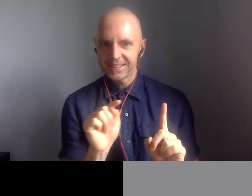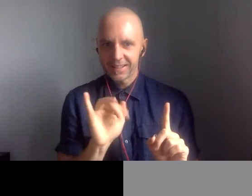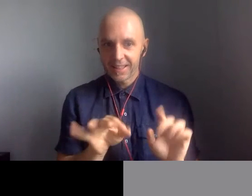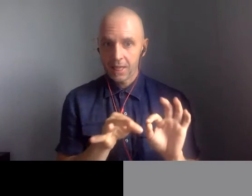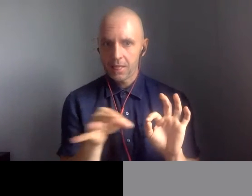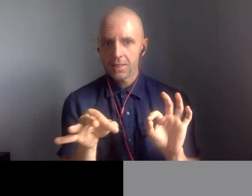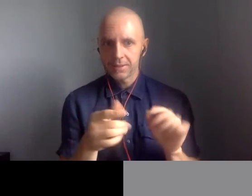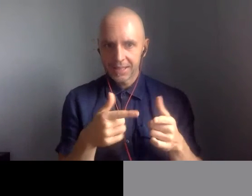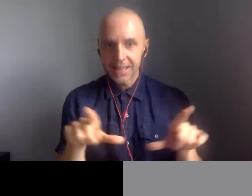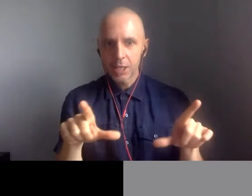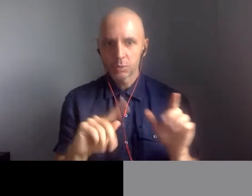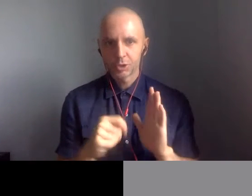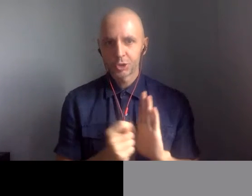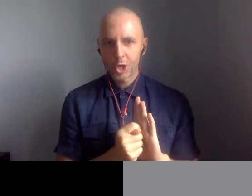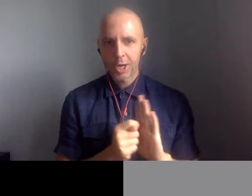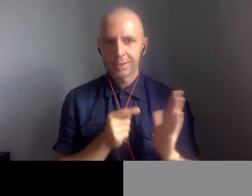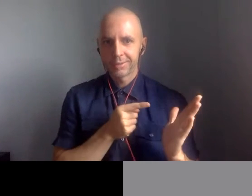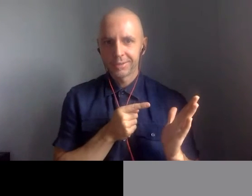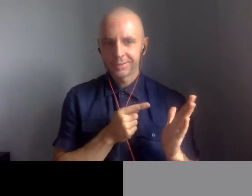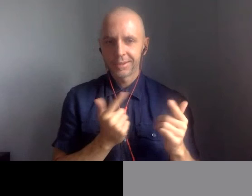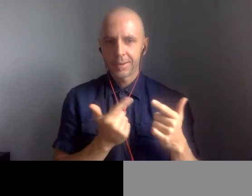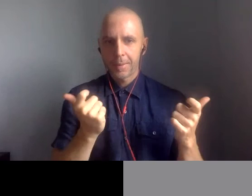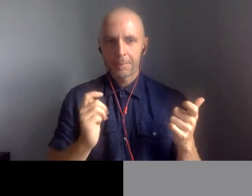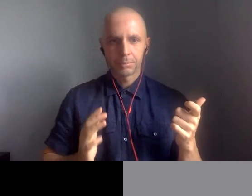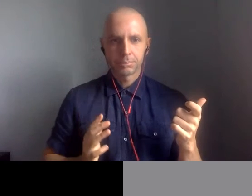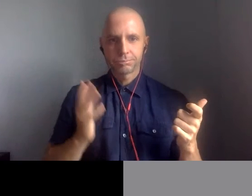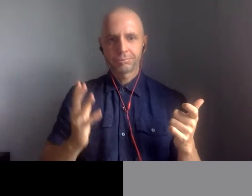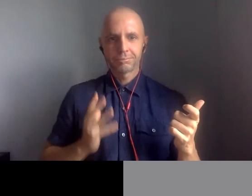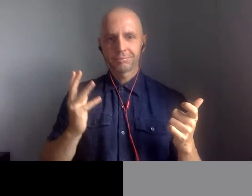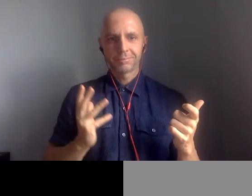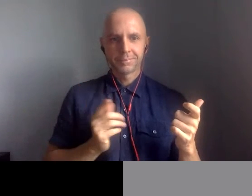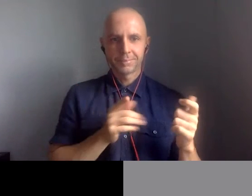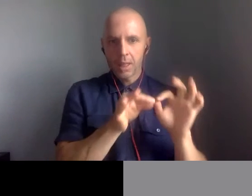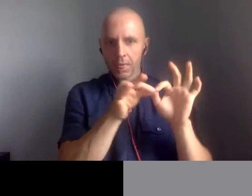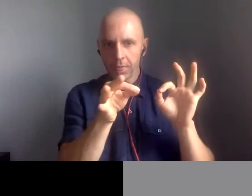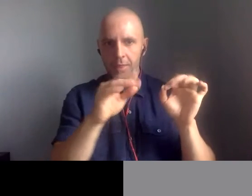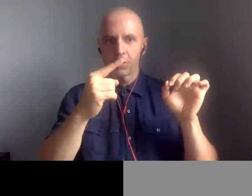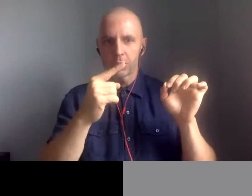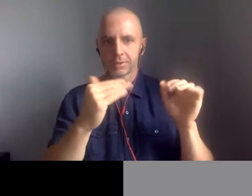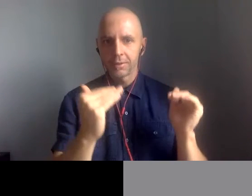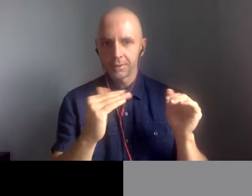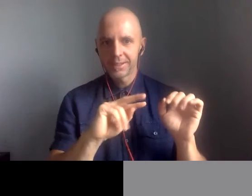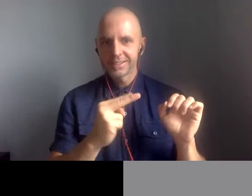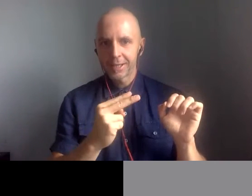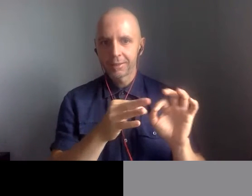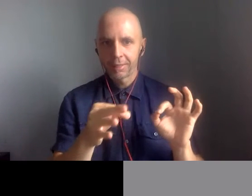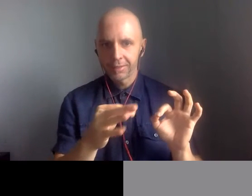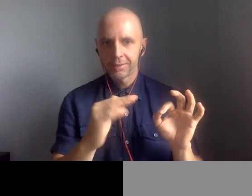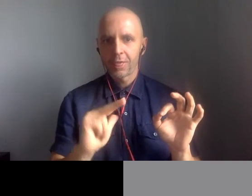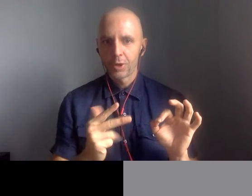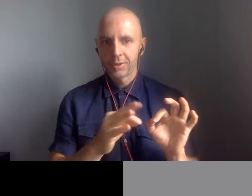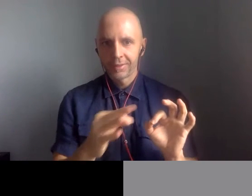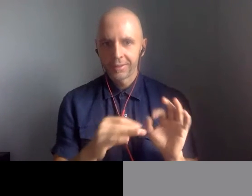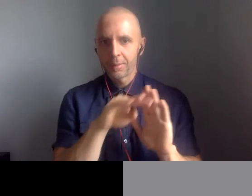and then cast into the pot. And so, you know, this will always be a problem. How do you interpret things